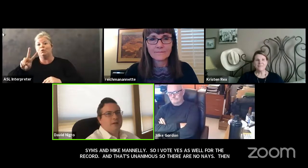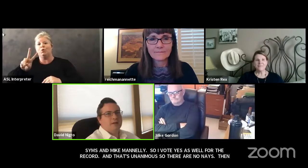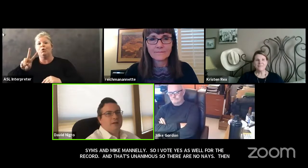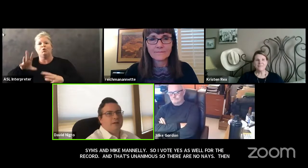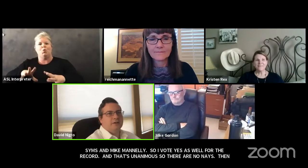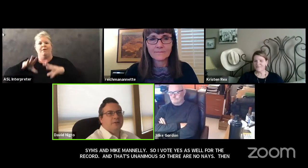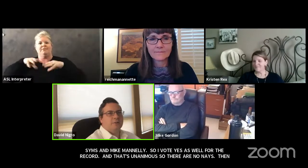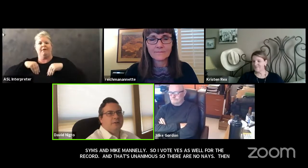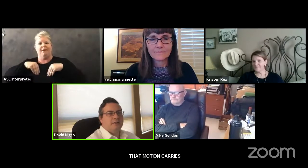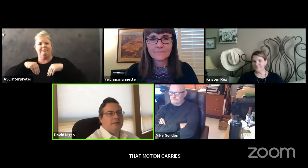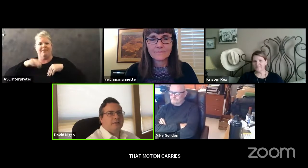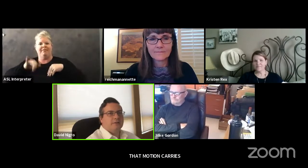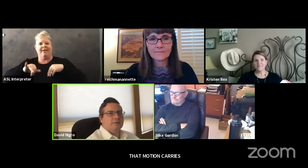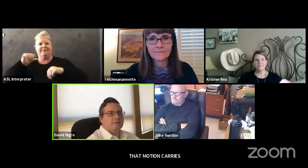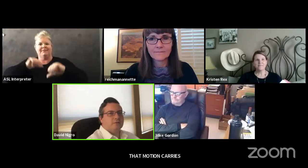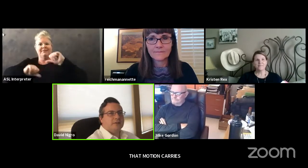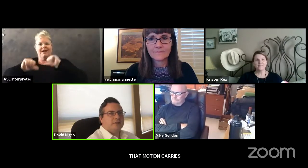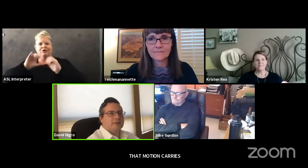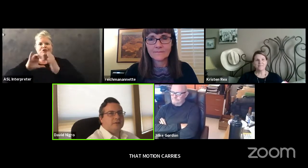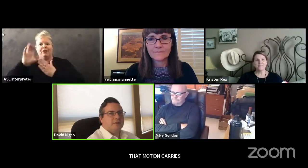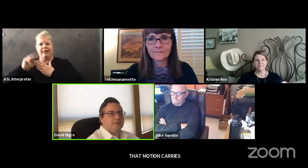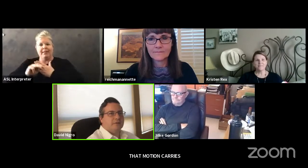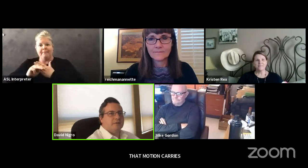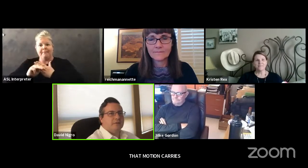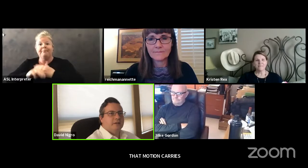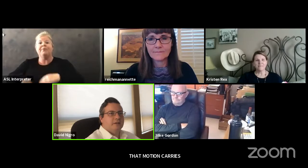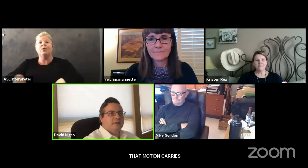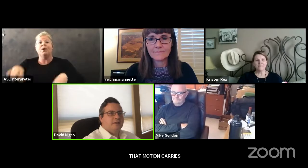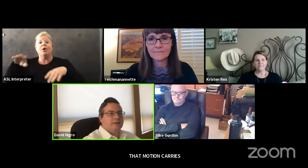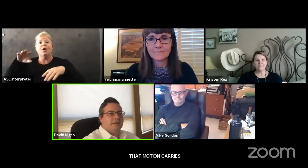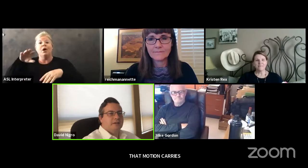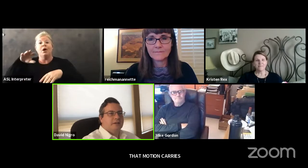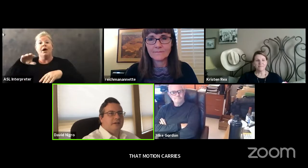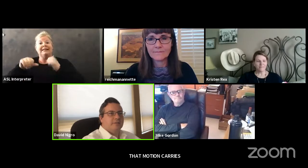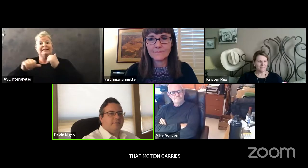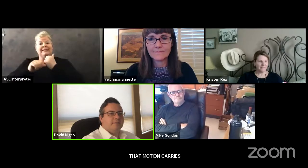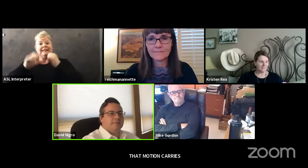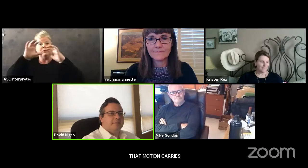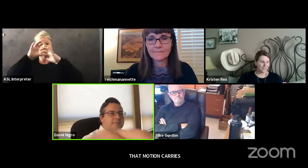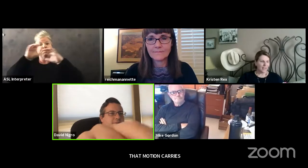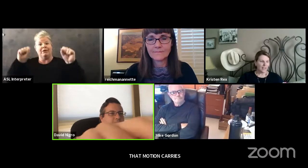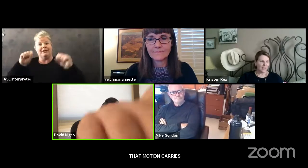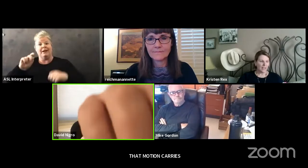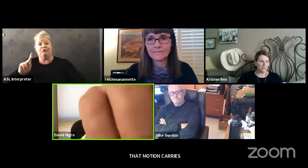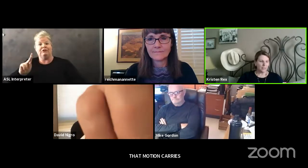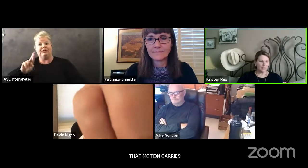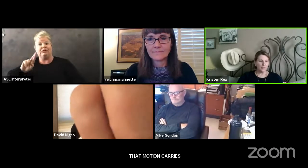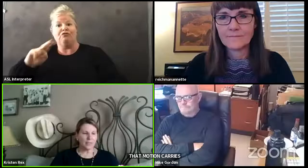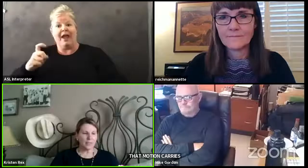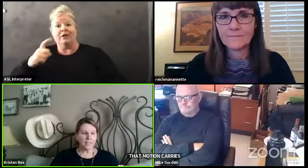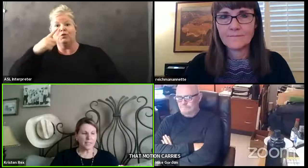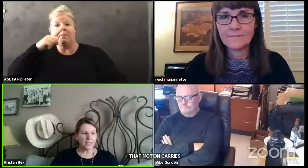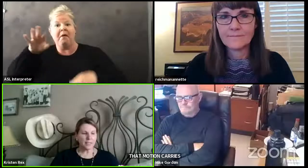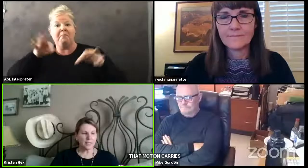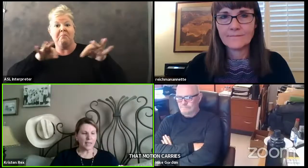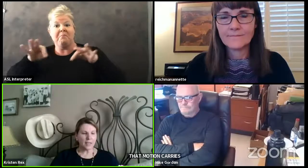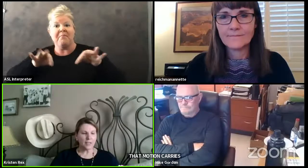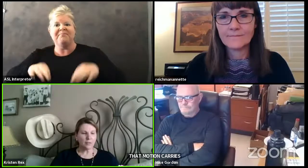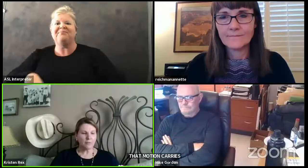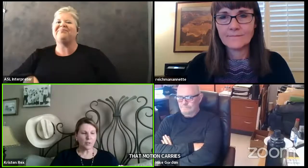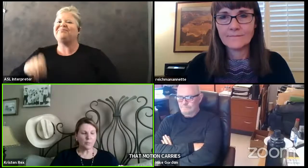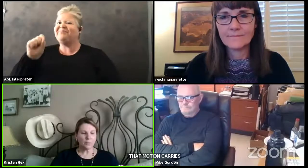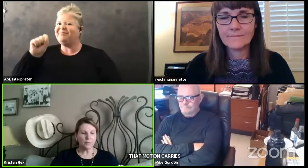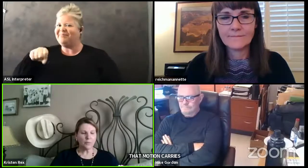uh superintendent rex if you can take this item absolutely this is